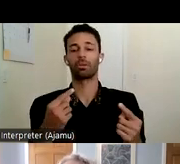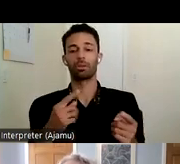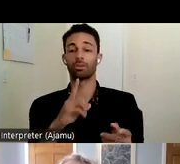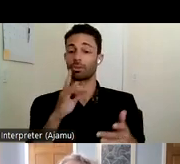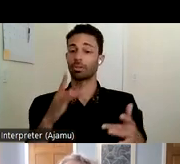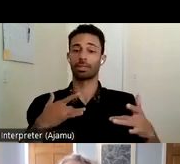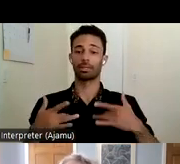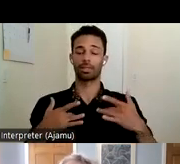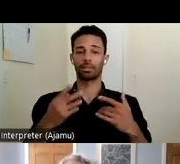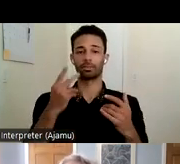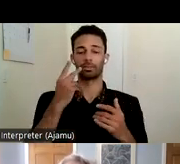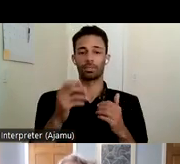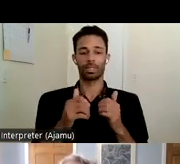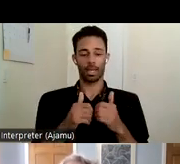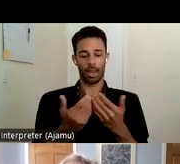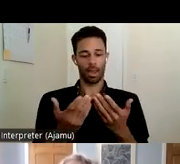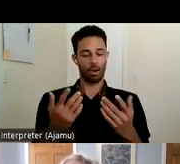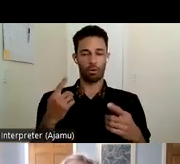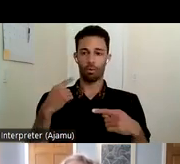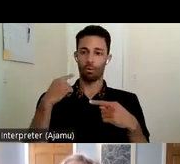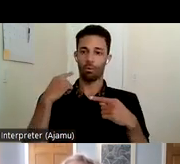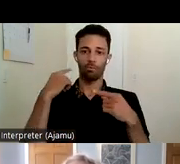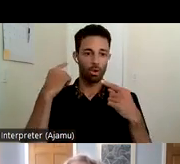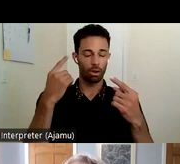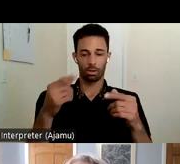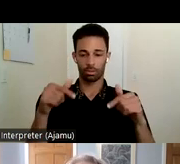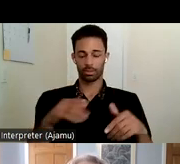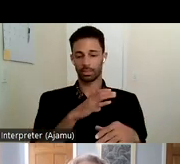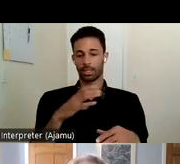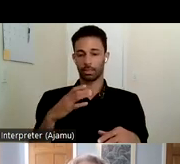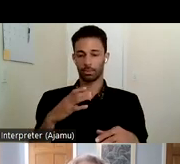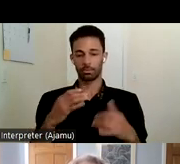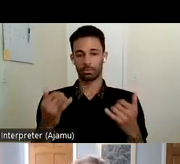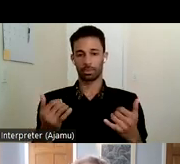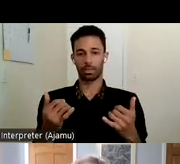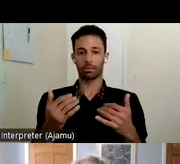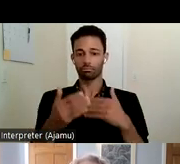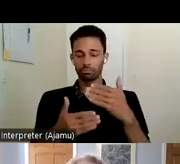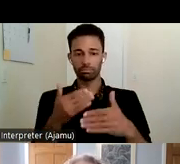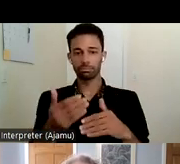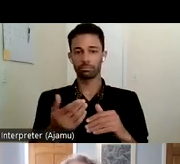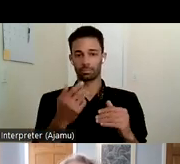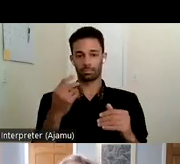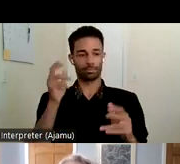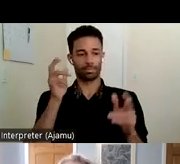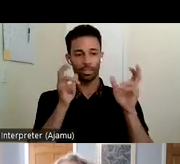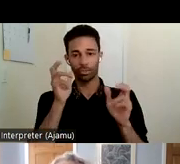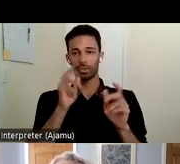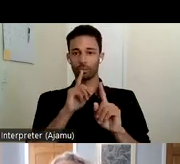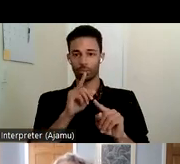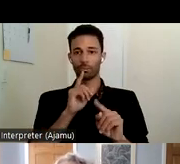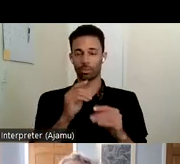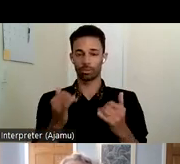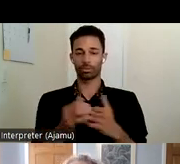exciting to see how far this council has come and to hear the reports already today I also